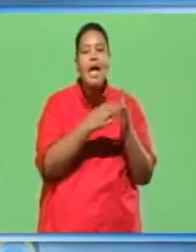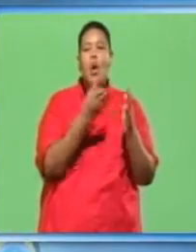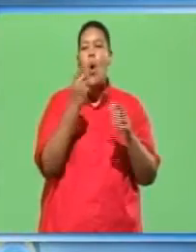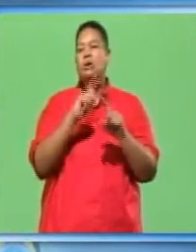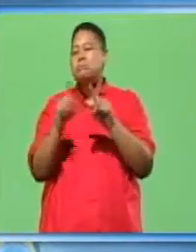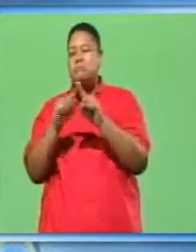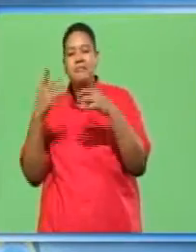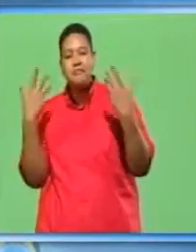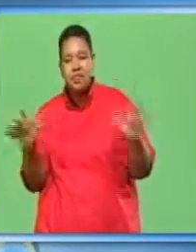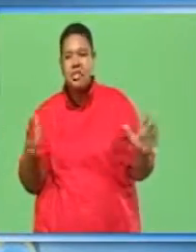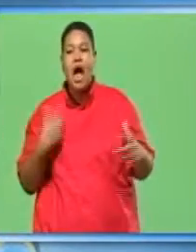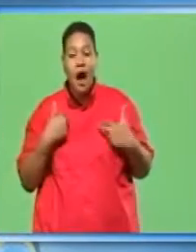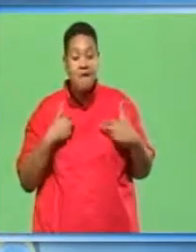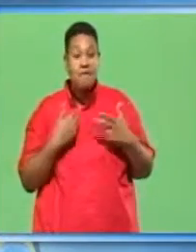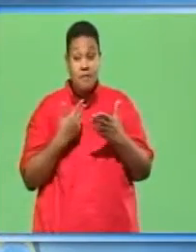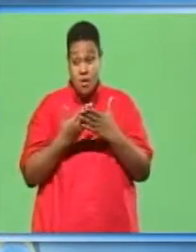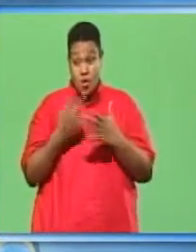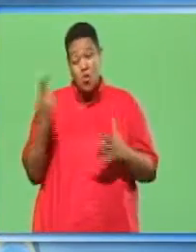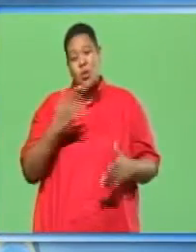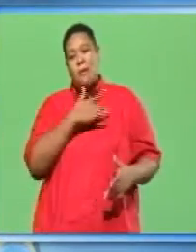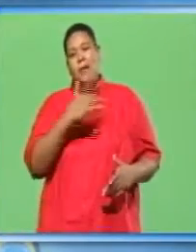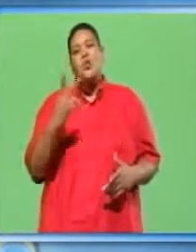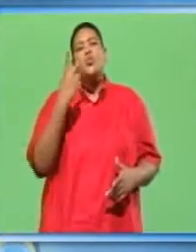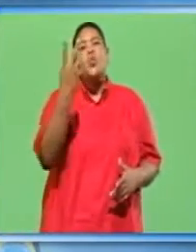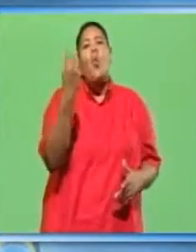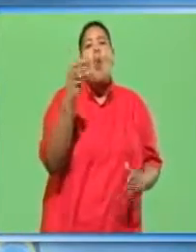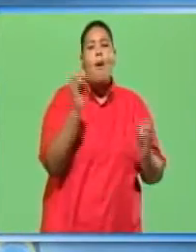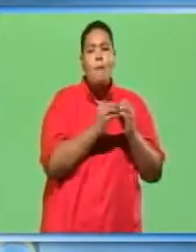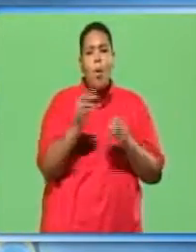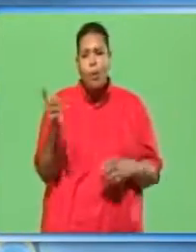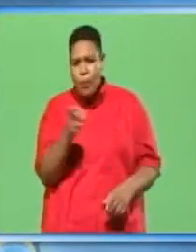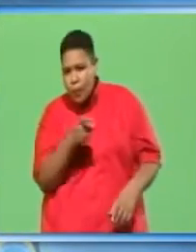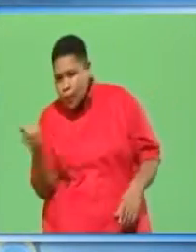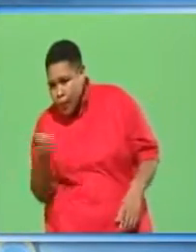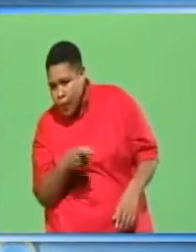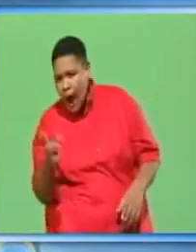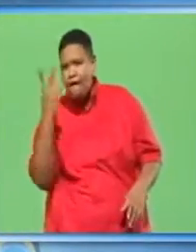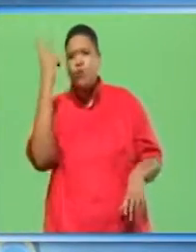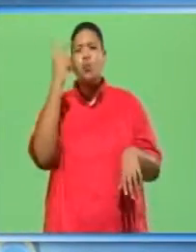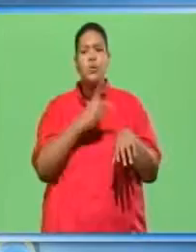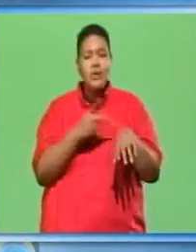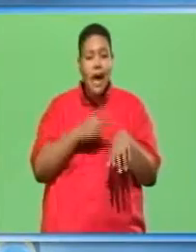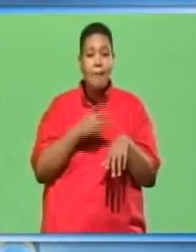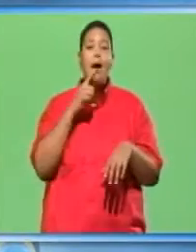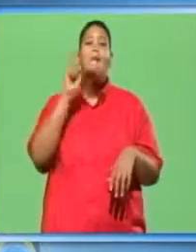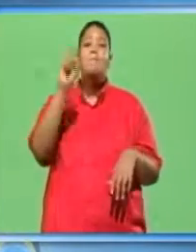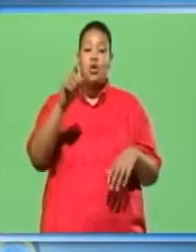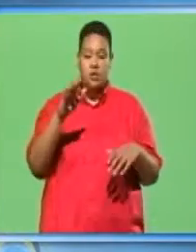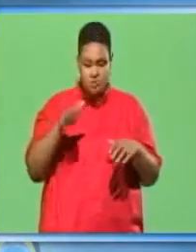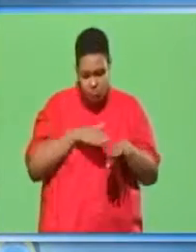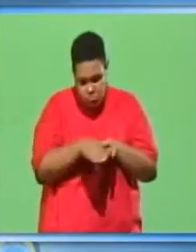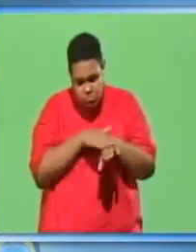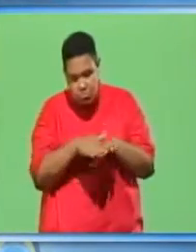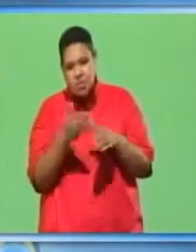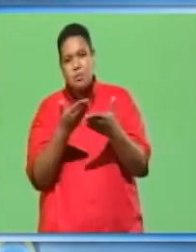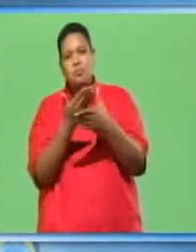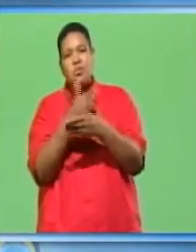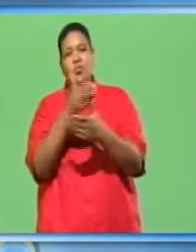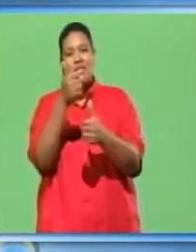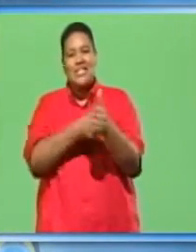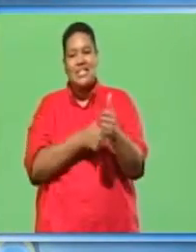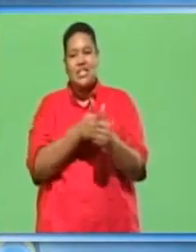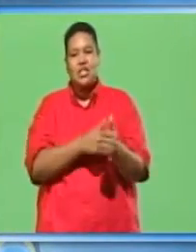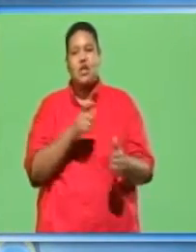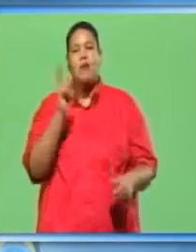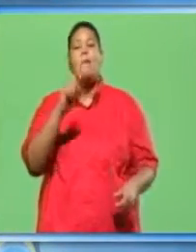others. Usually two or more coats are needed and surface is sanded between each coat. 7. Rubbing,